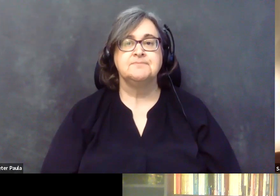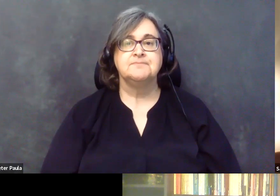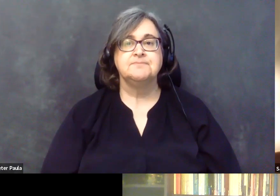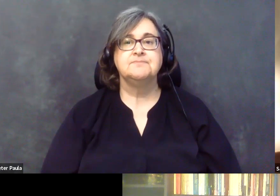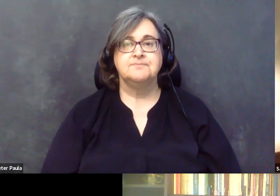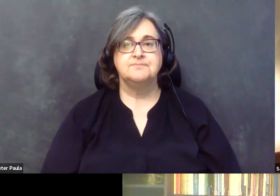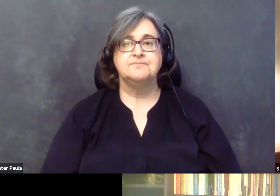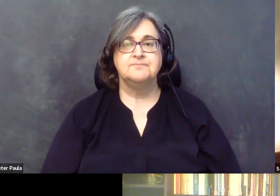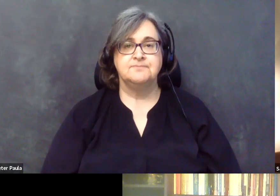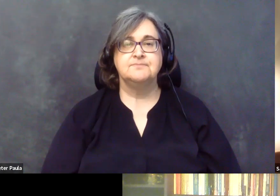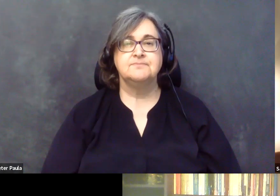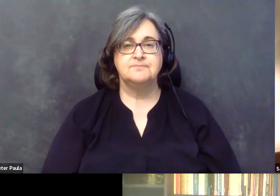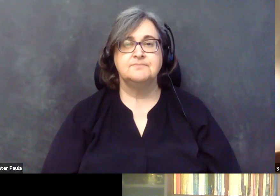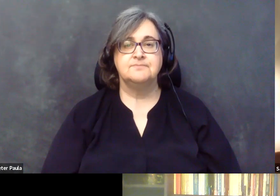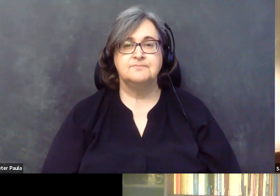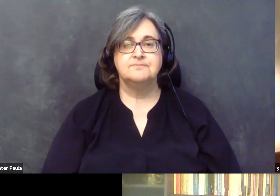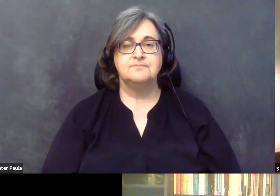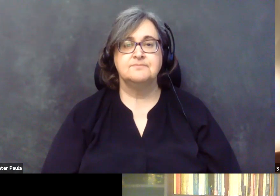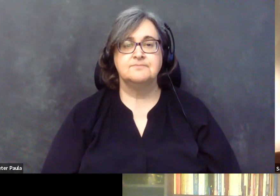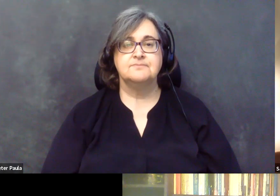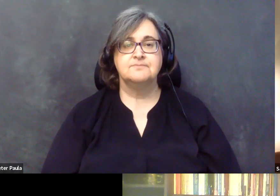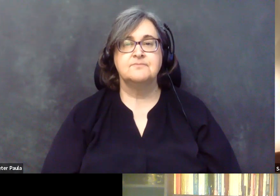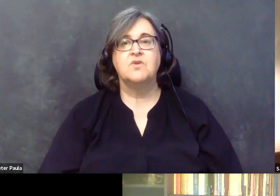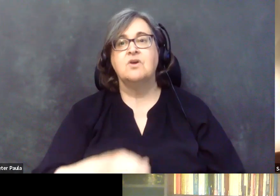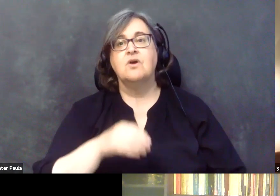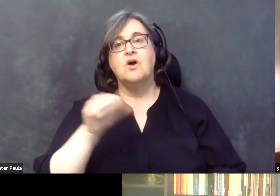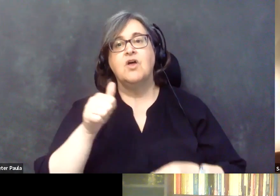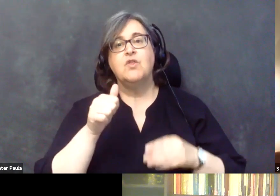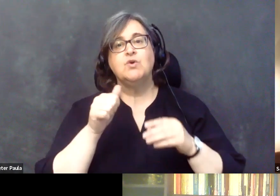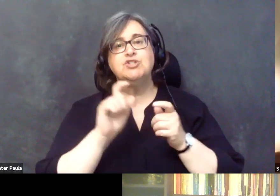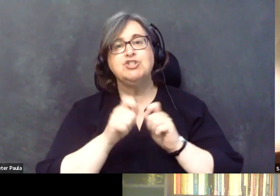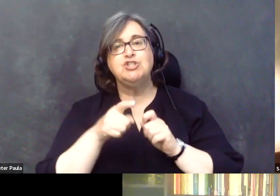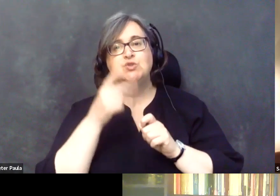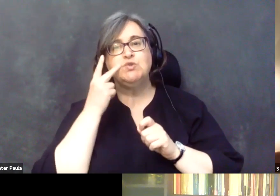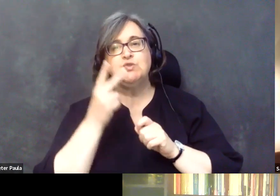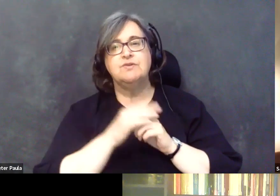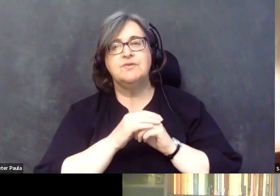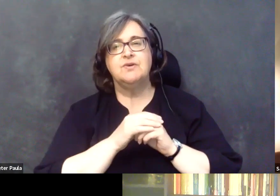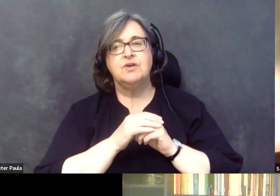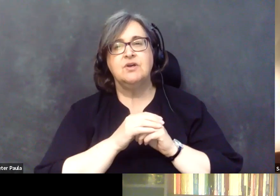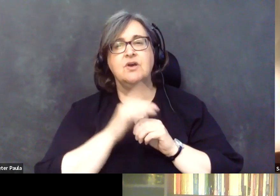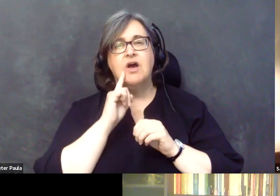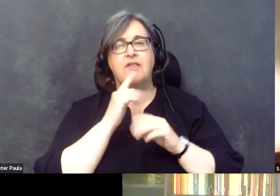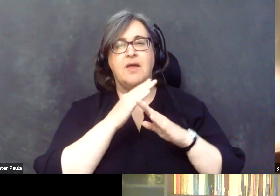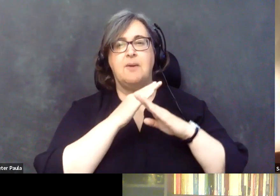Certain changes that you would see was also about, I think there was a barrier that the